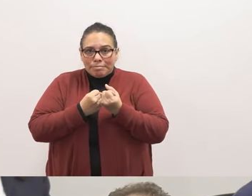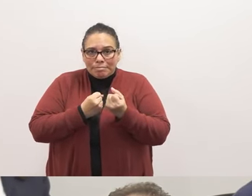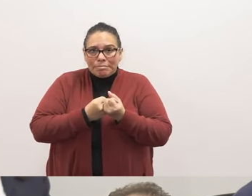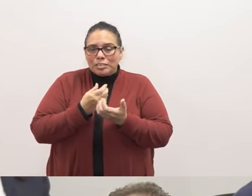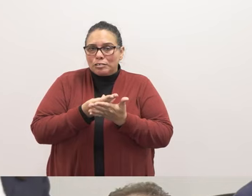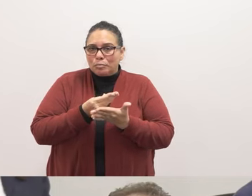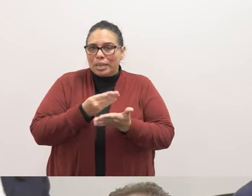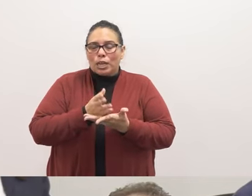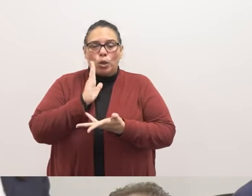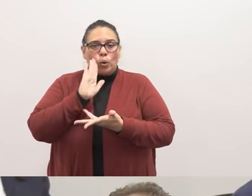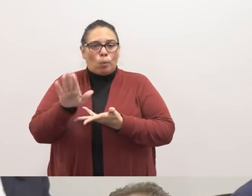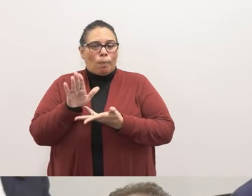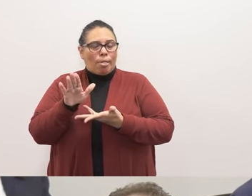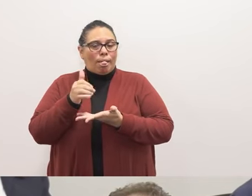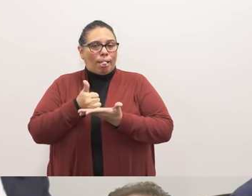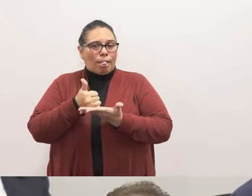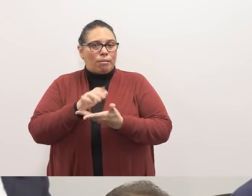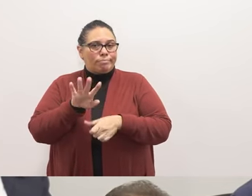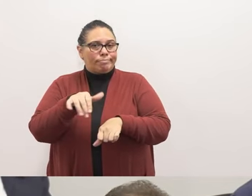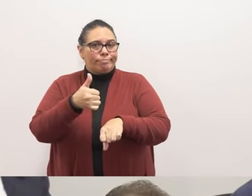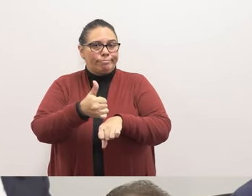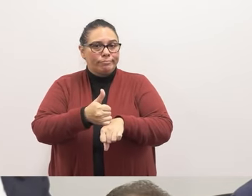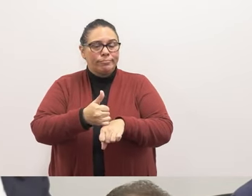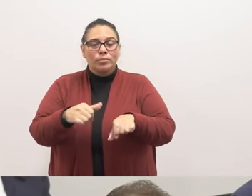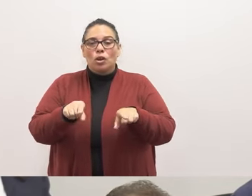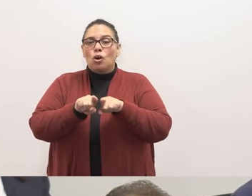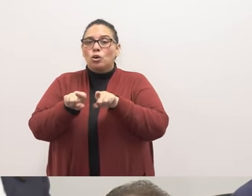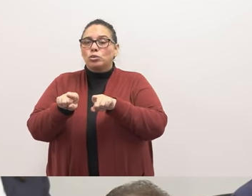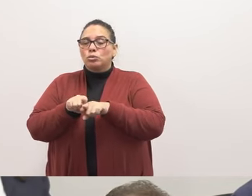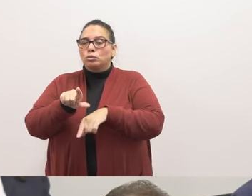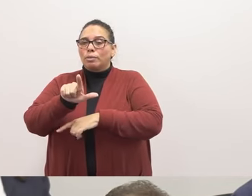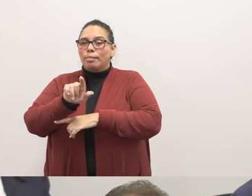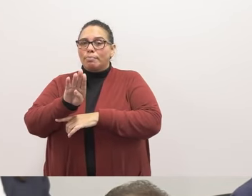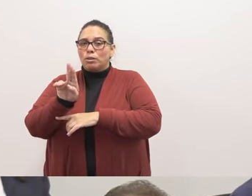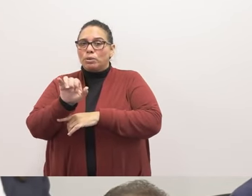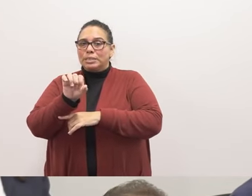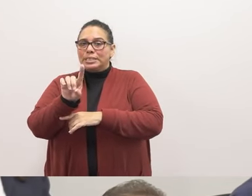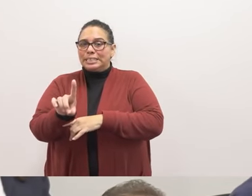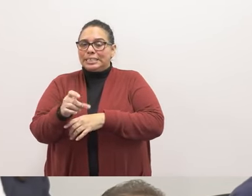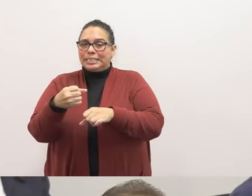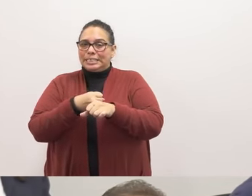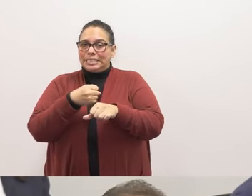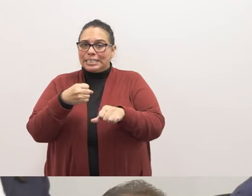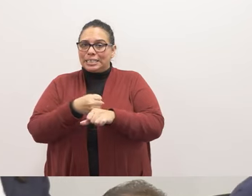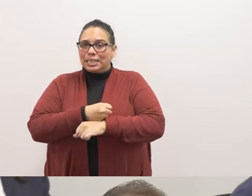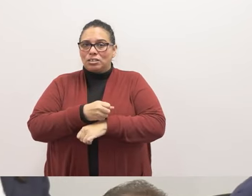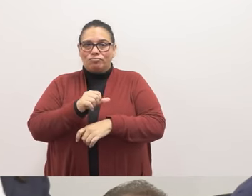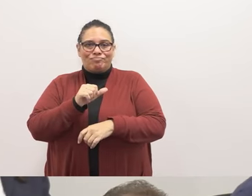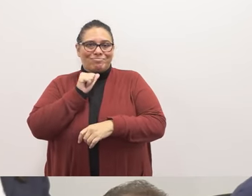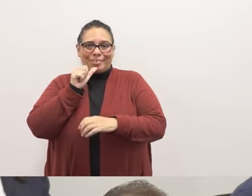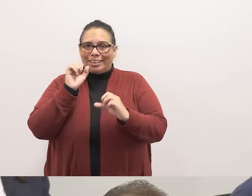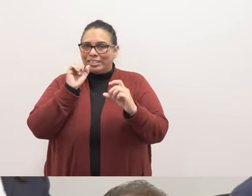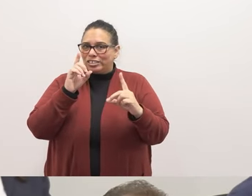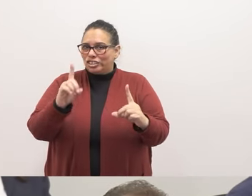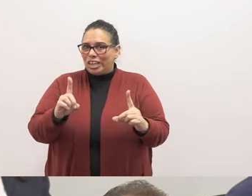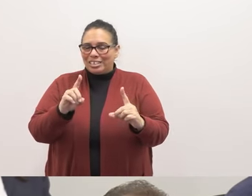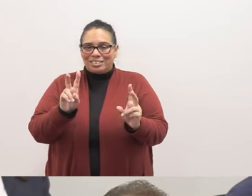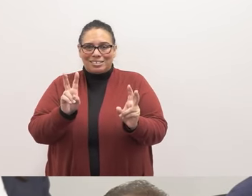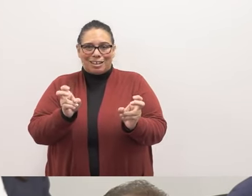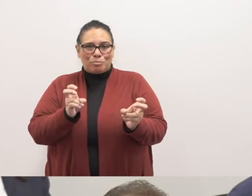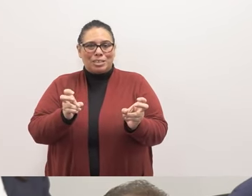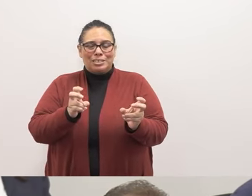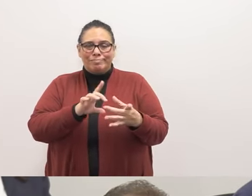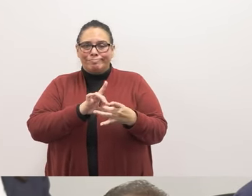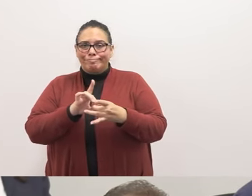assist high school's implementation. Additionally, LBUSD students statistically are woefully undereducated on subjects related to